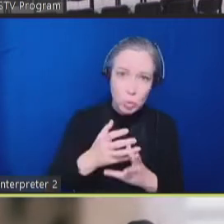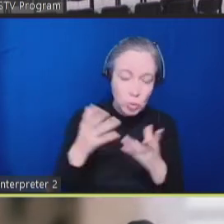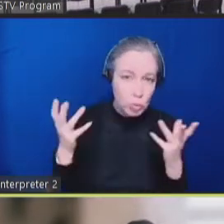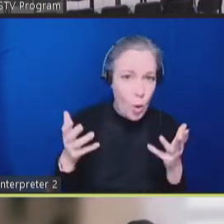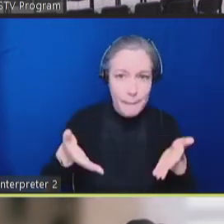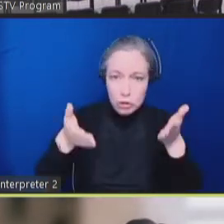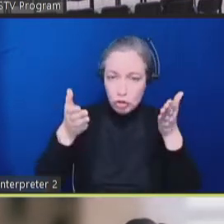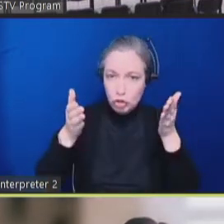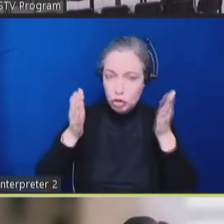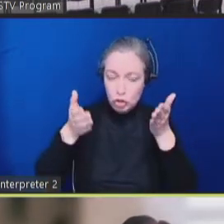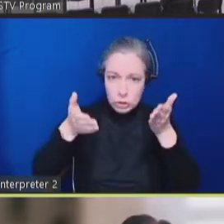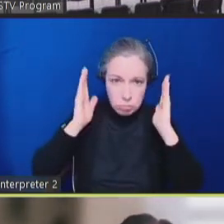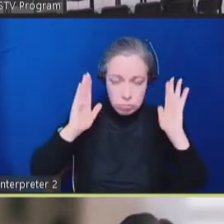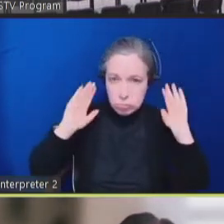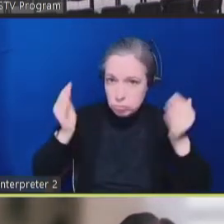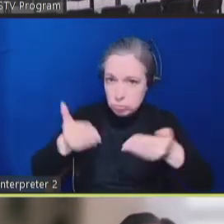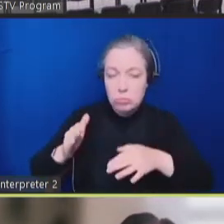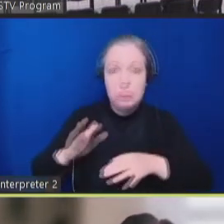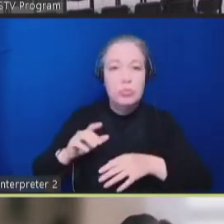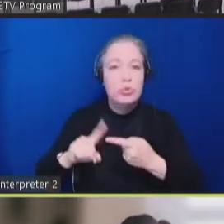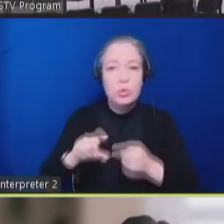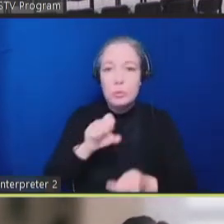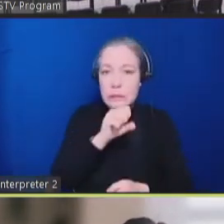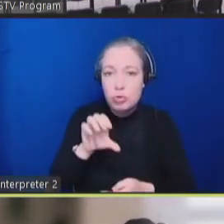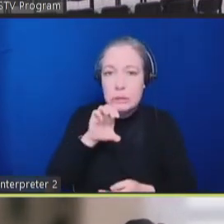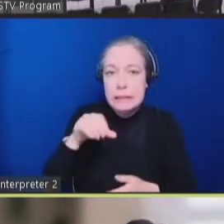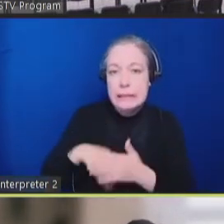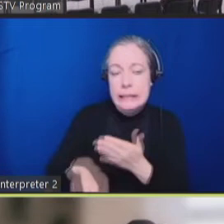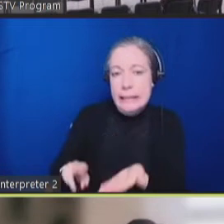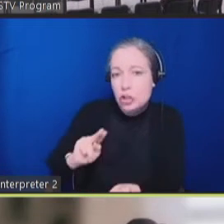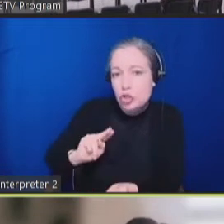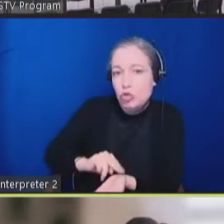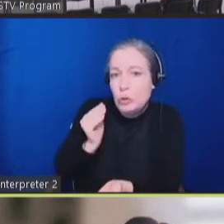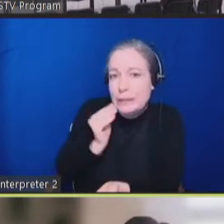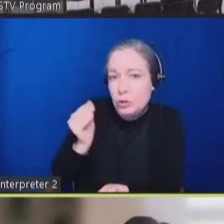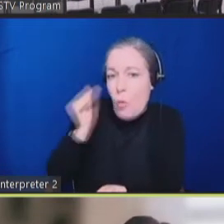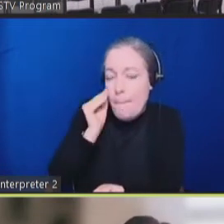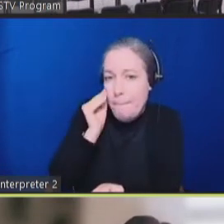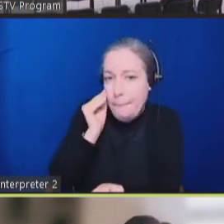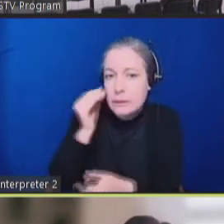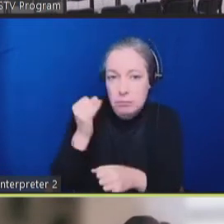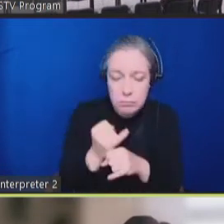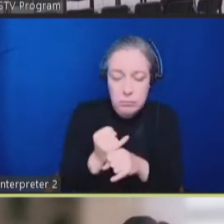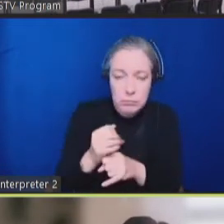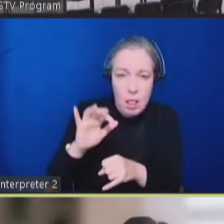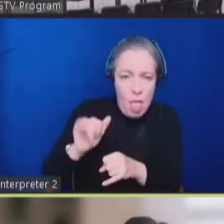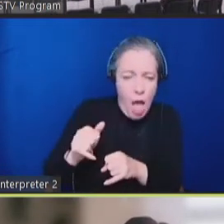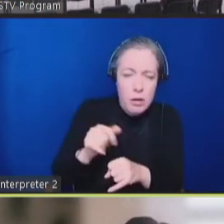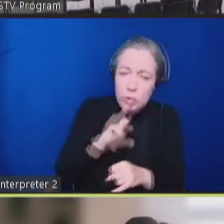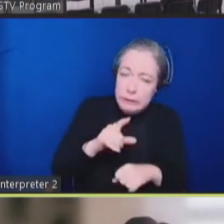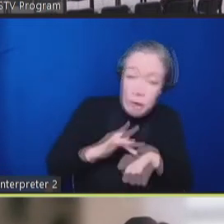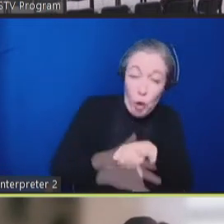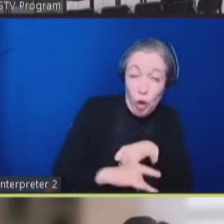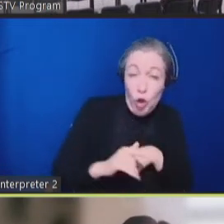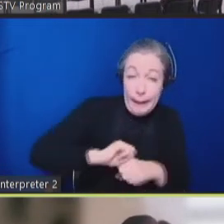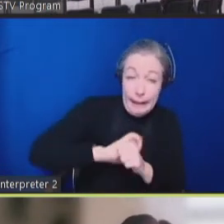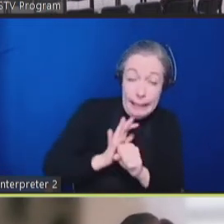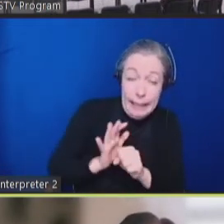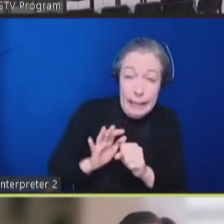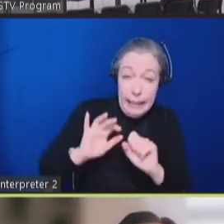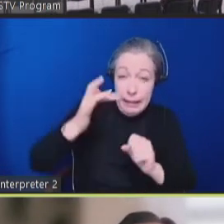seniors in nursing homes, particularly at the beginning of the pandemic. And so, this slide is just a reminder of the